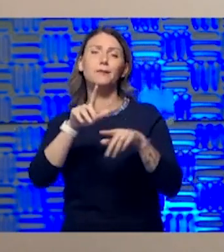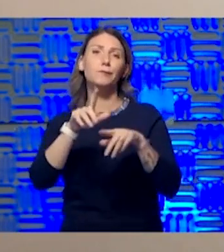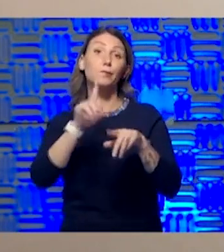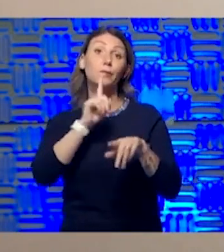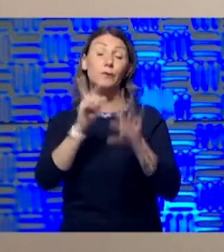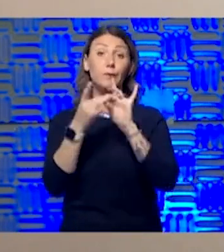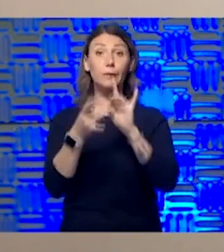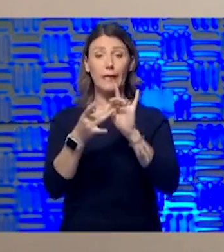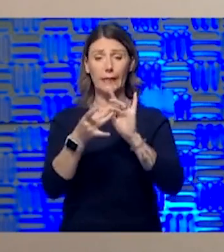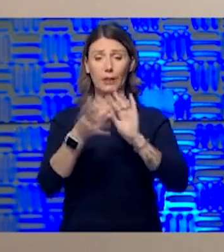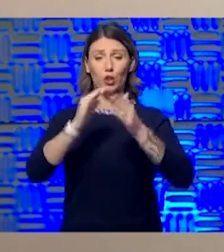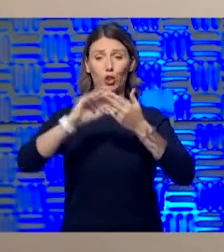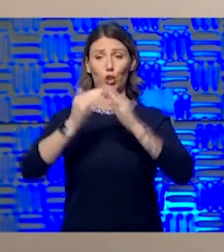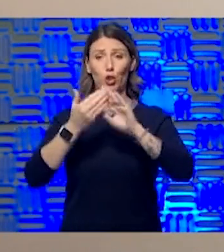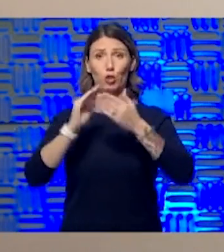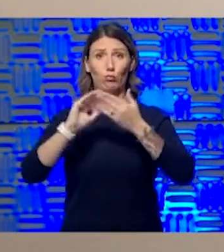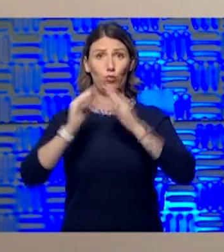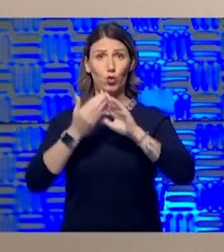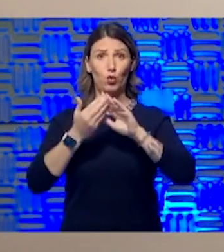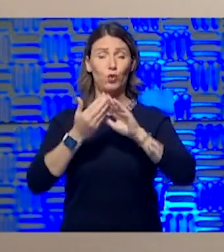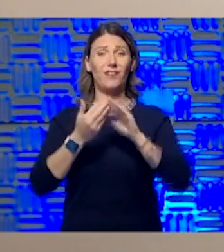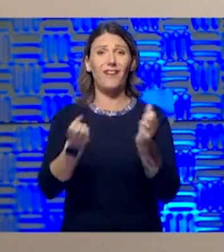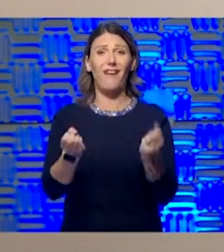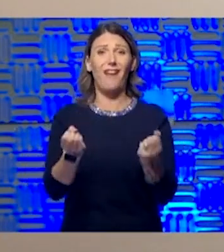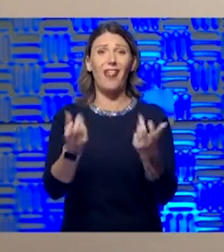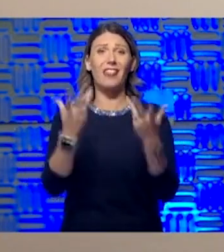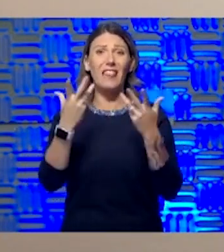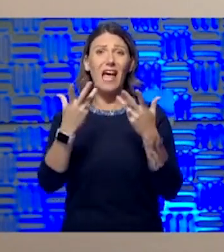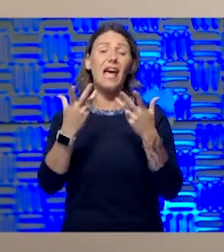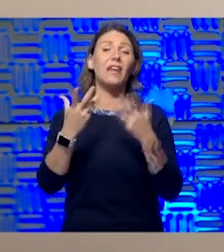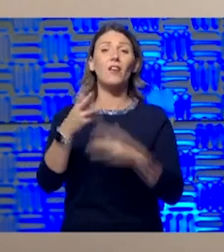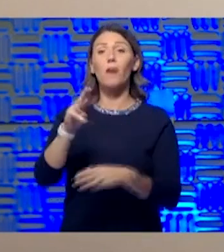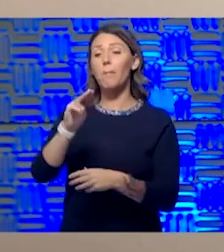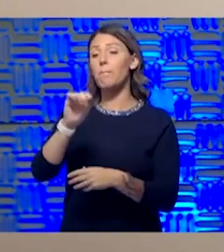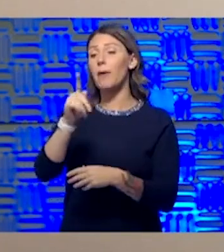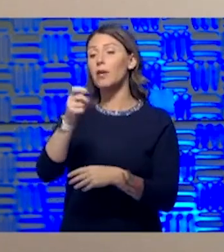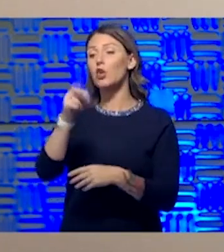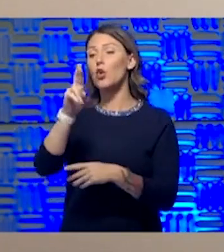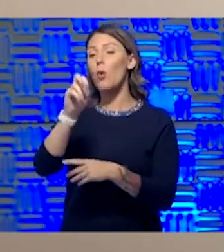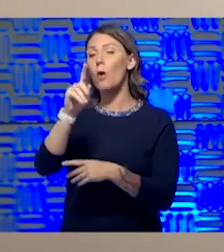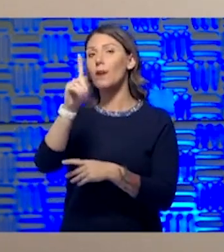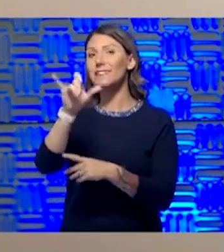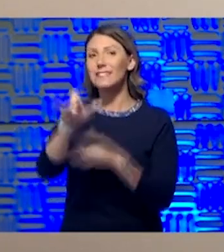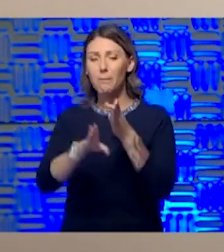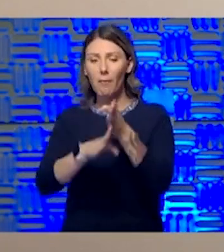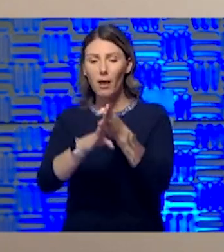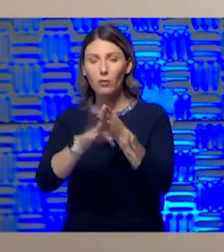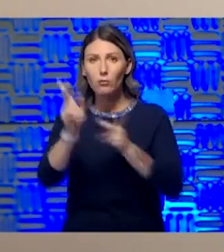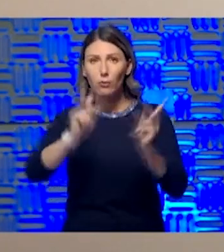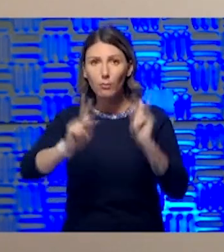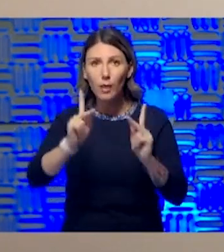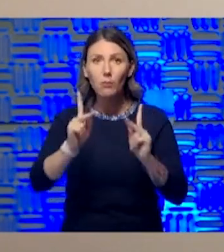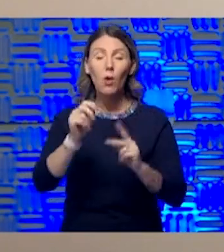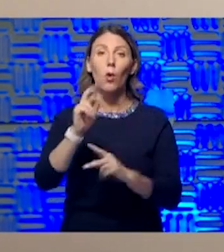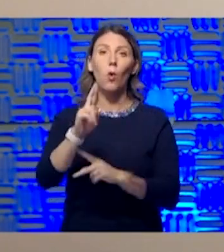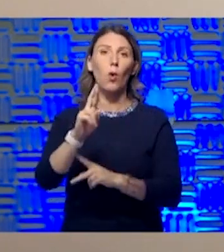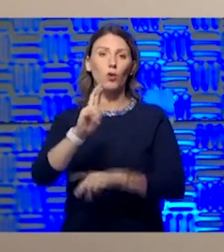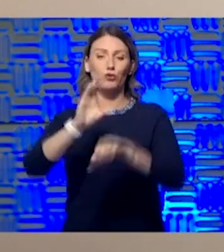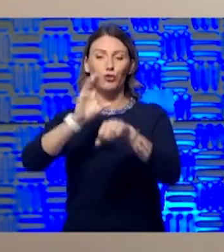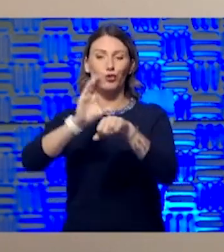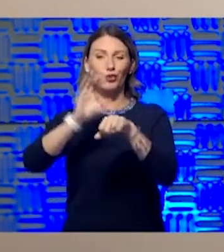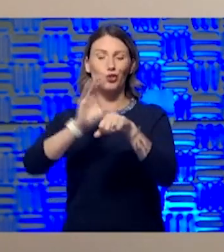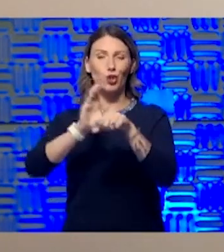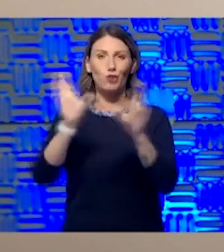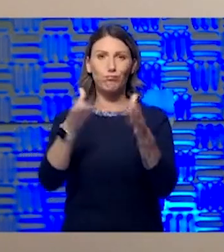have a lot of minority involvement, whether that's a workplace or we've had several church-related clusters as well